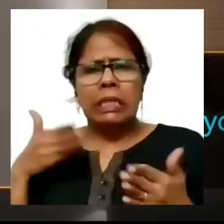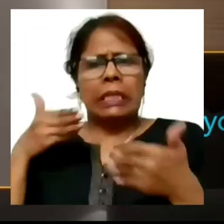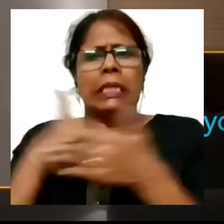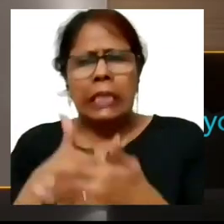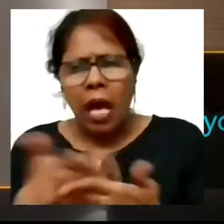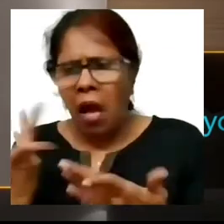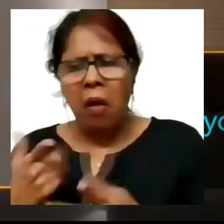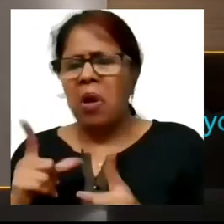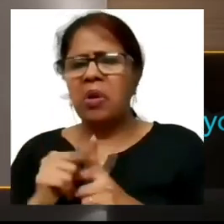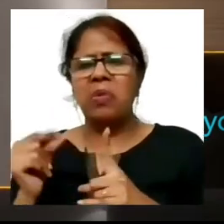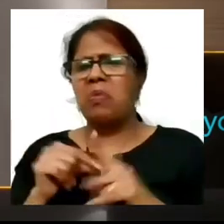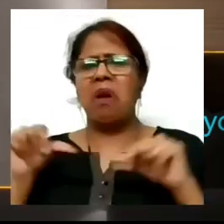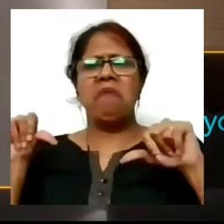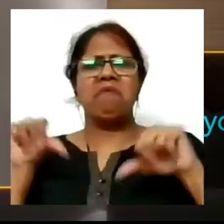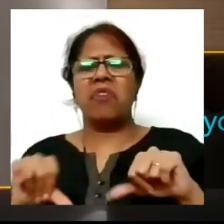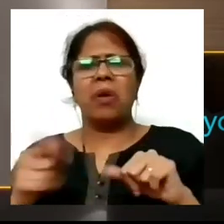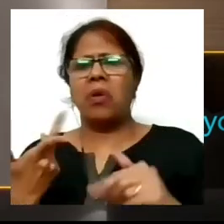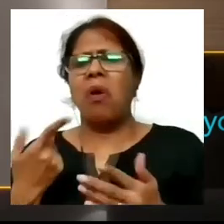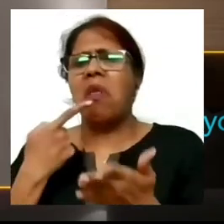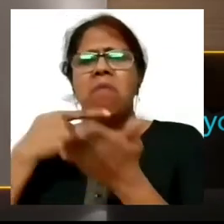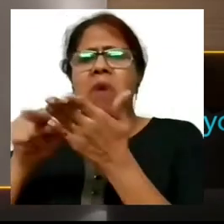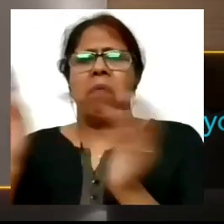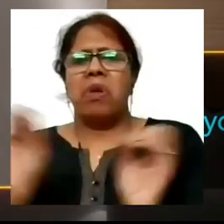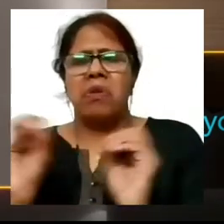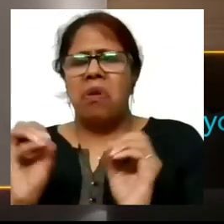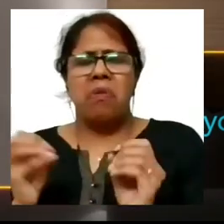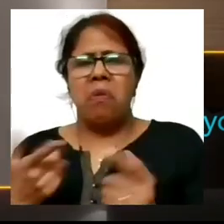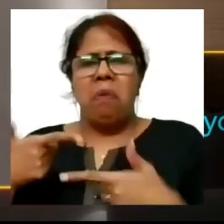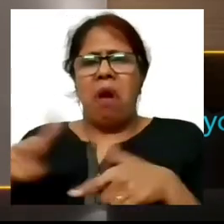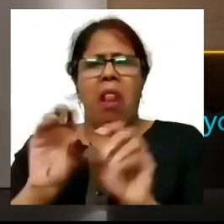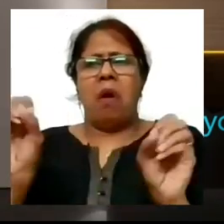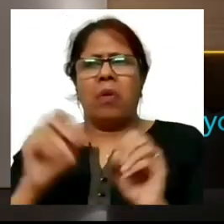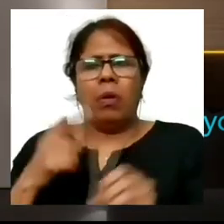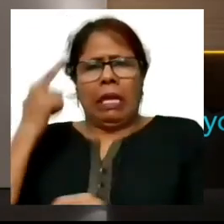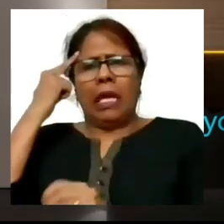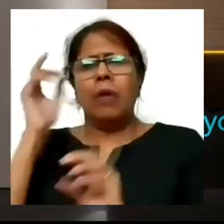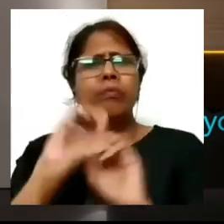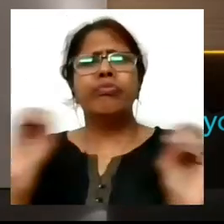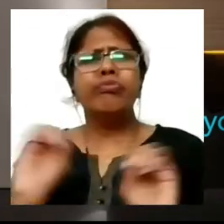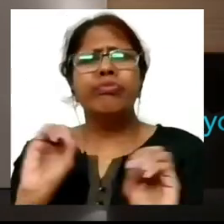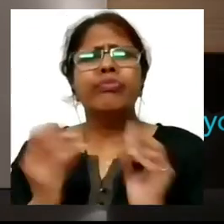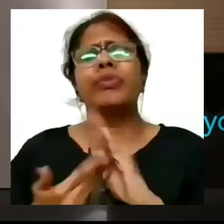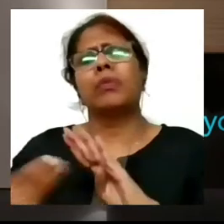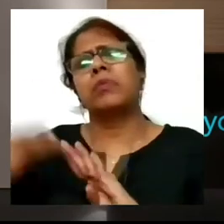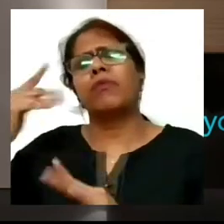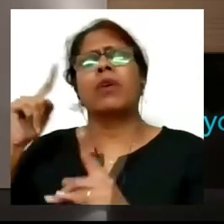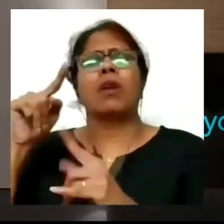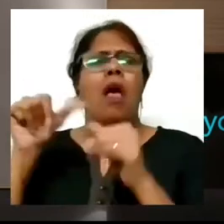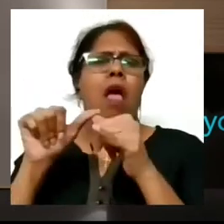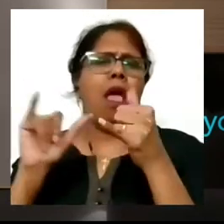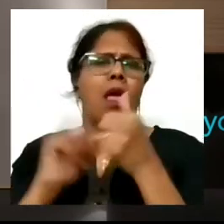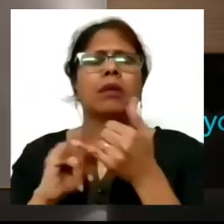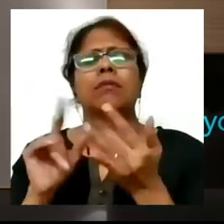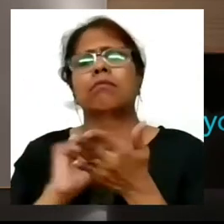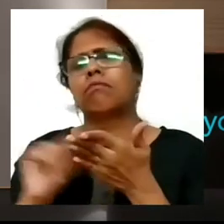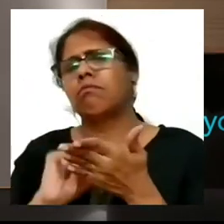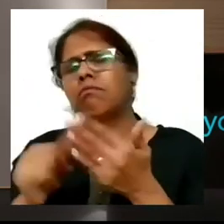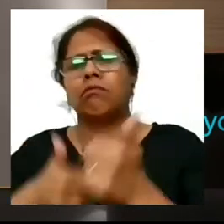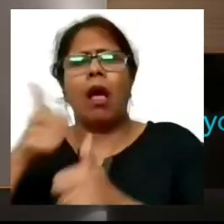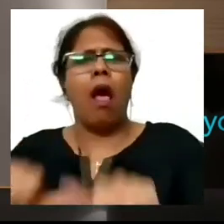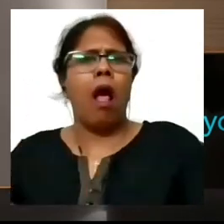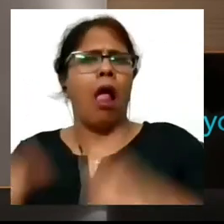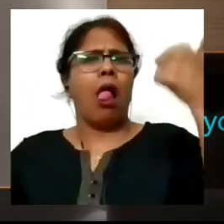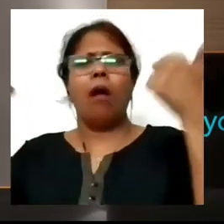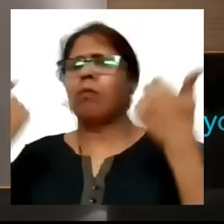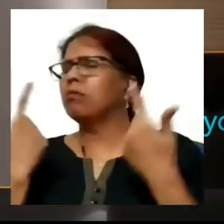or that I shouldn't be allowed to do but when I first gave my civil services exam when I cleared for my first attempt I was